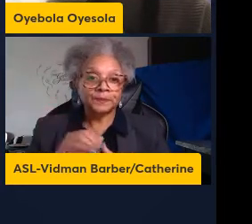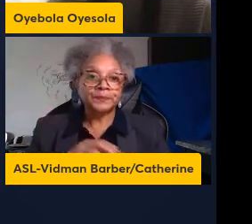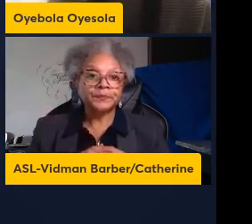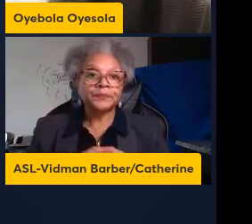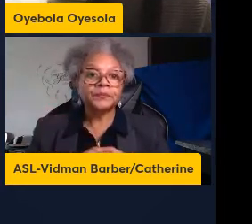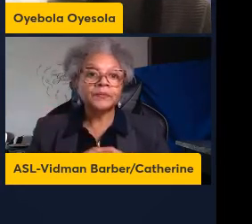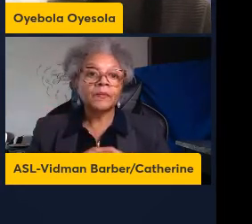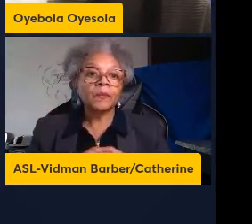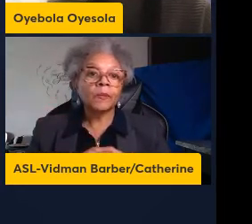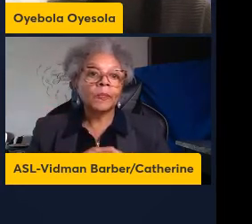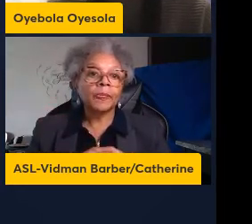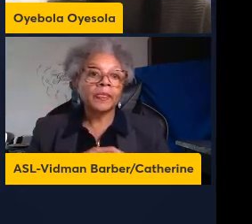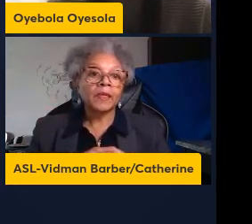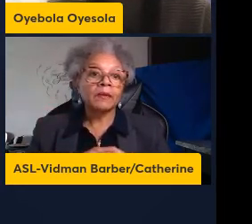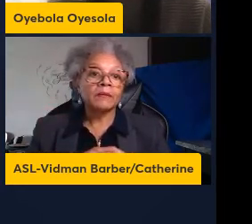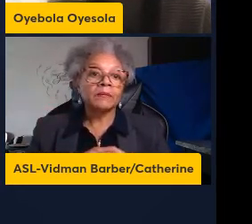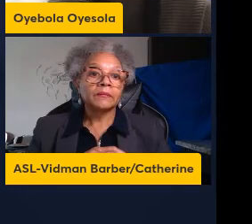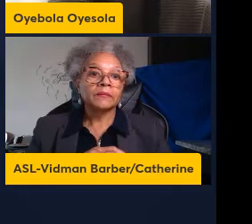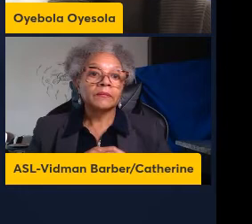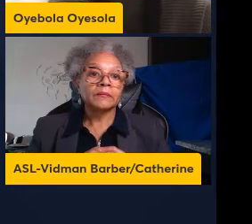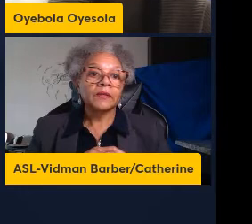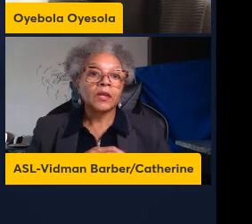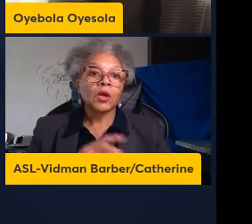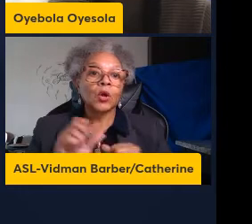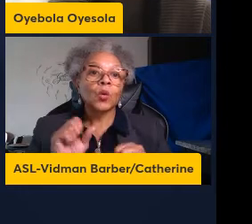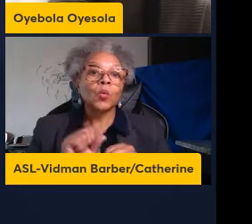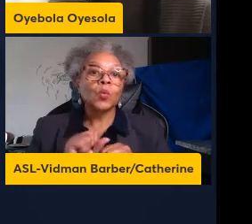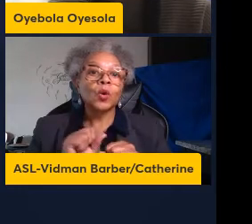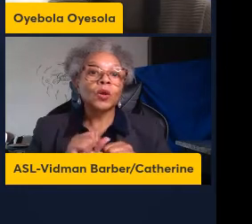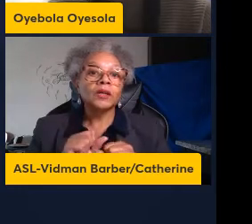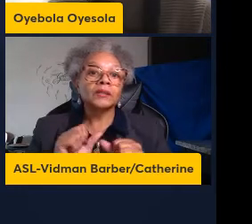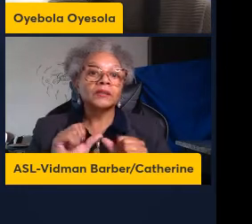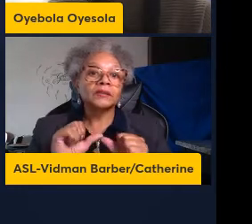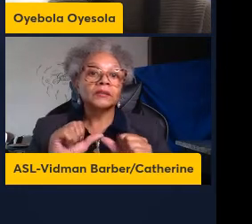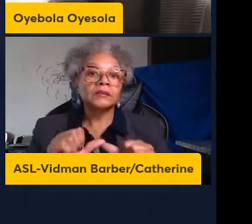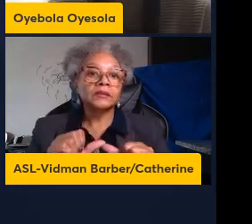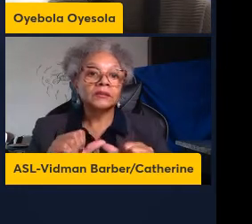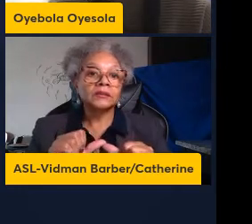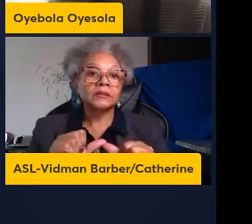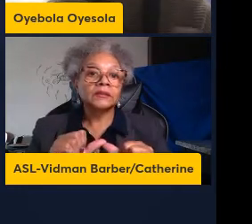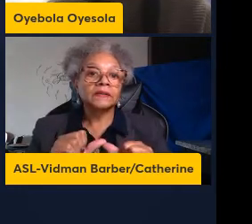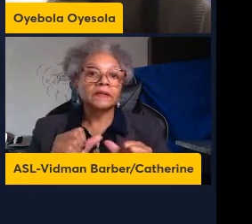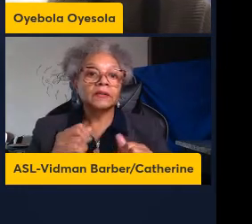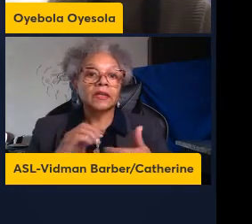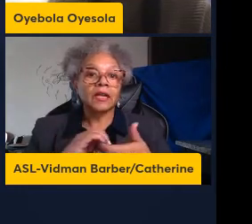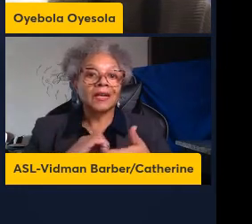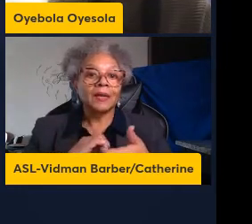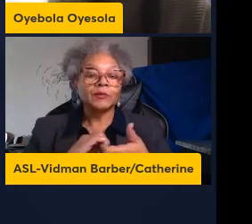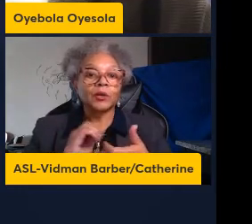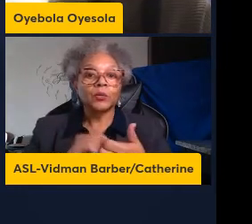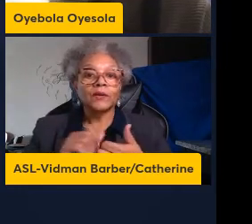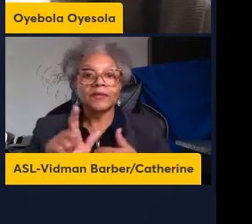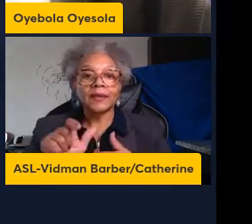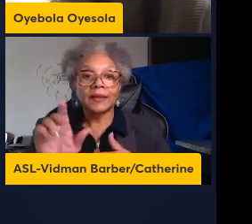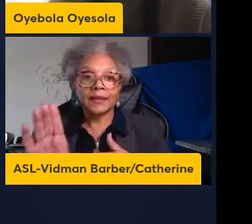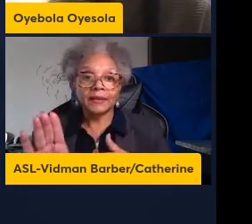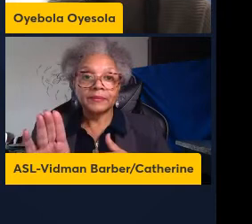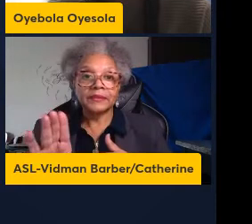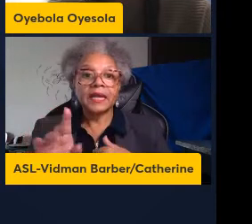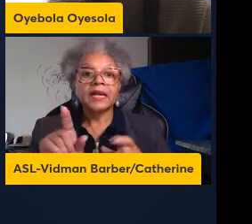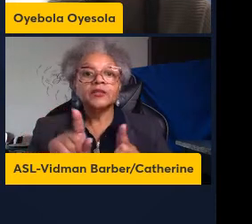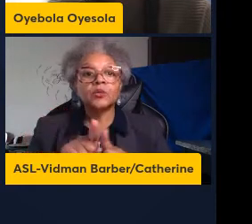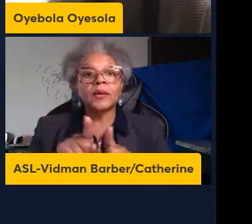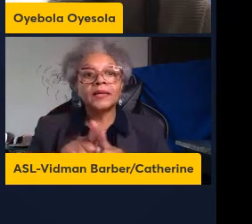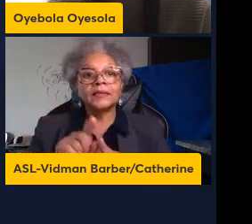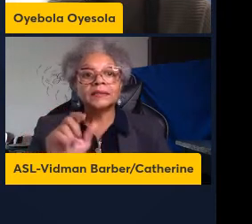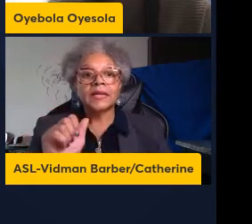work done previously in collaboration with our lab as well as Andrea Graham's lab